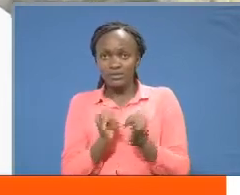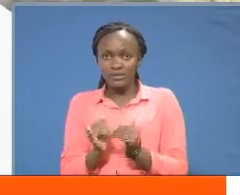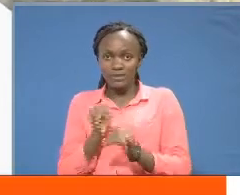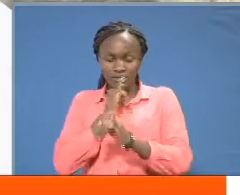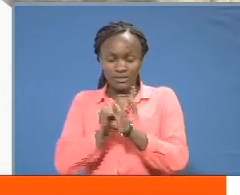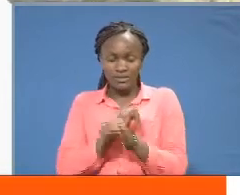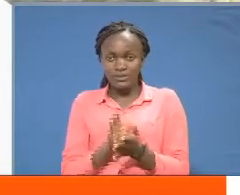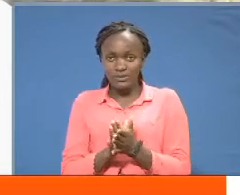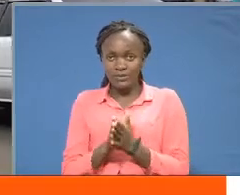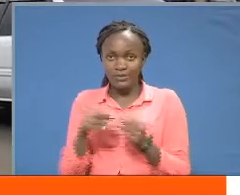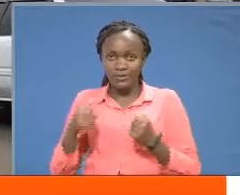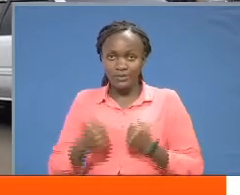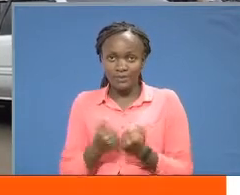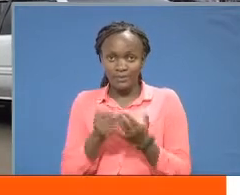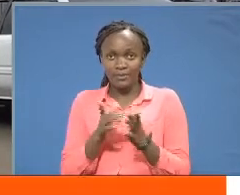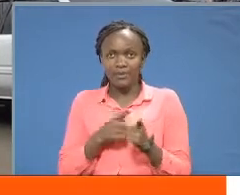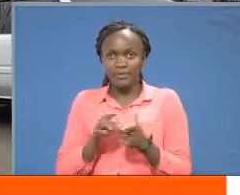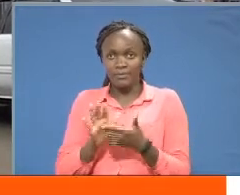course it will be a marvelous